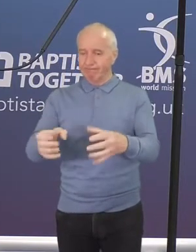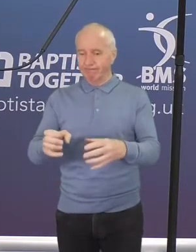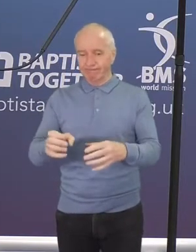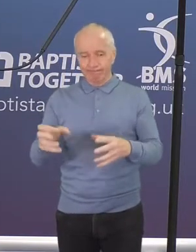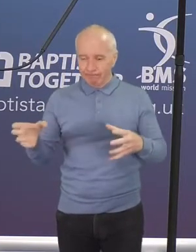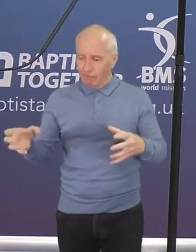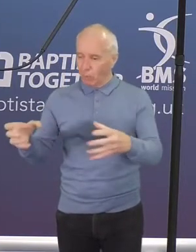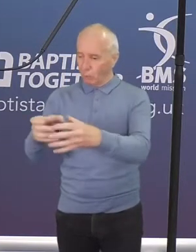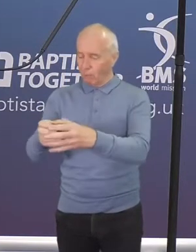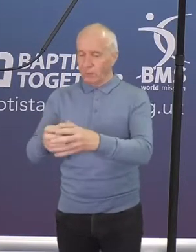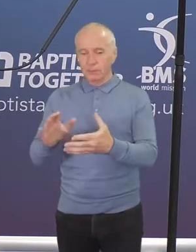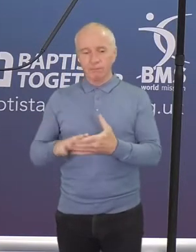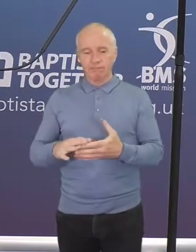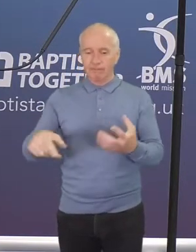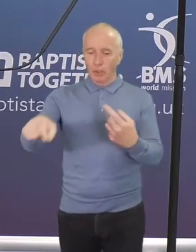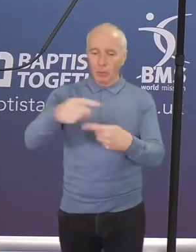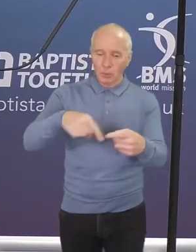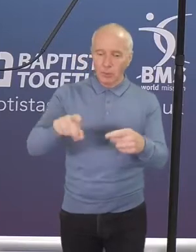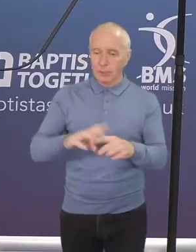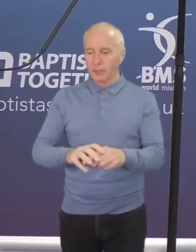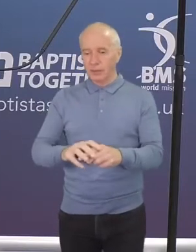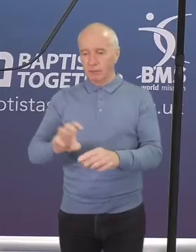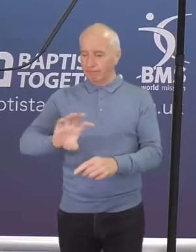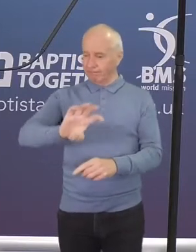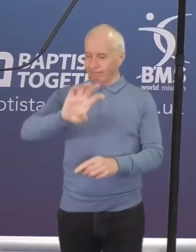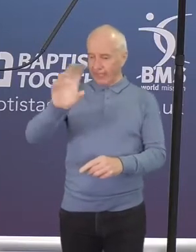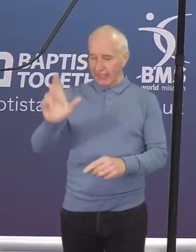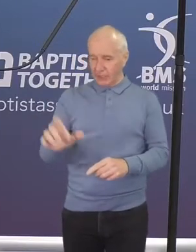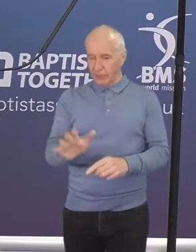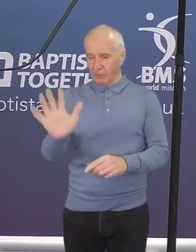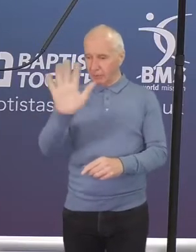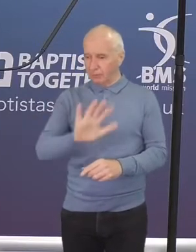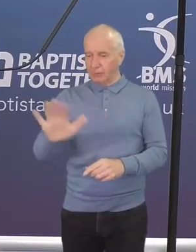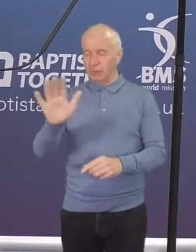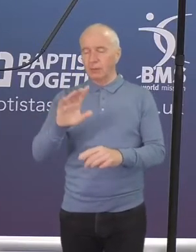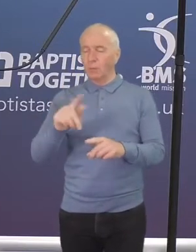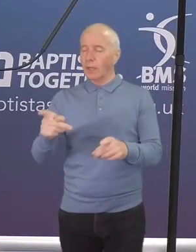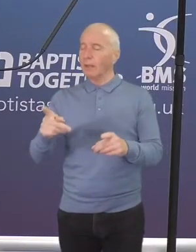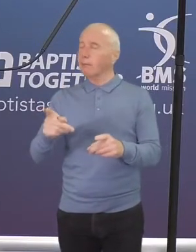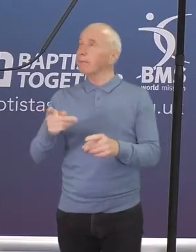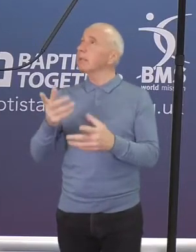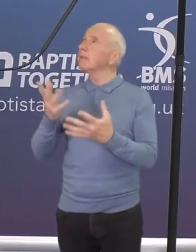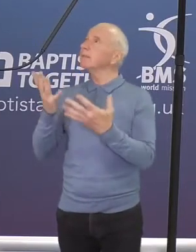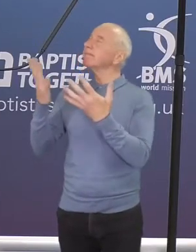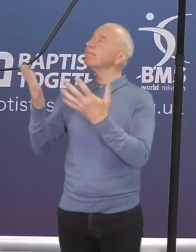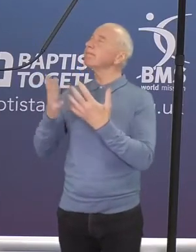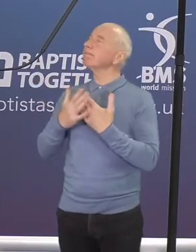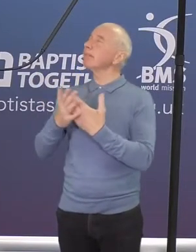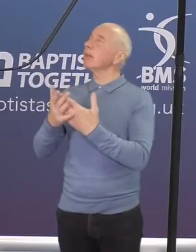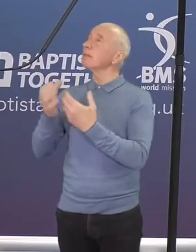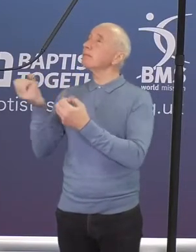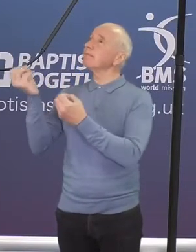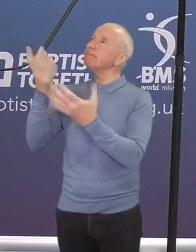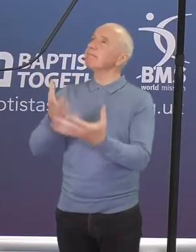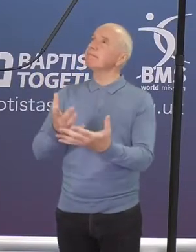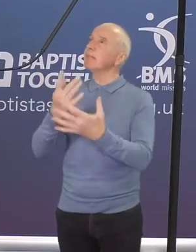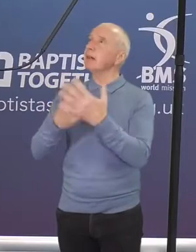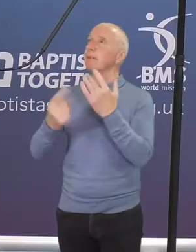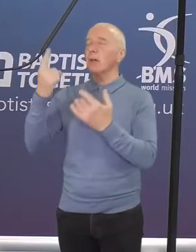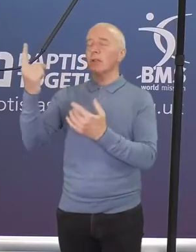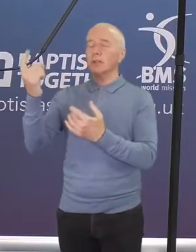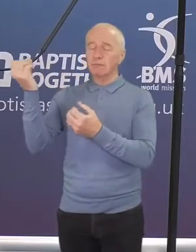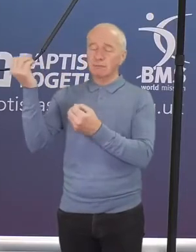communities, our nations, and see them impacted with the love of God. It's so exciting to see that happen.